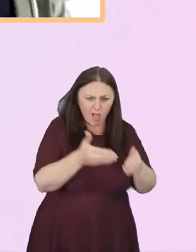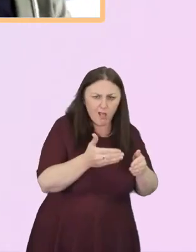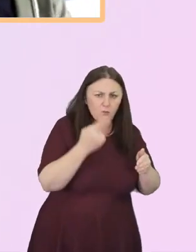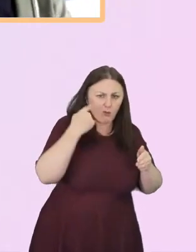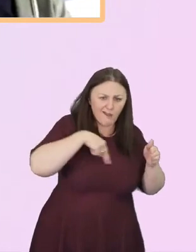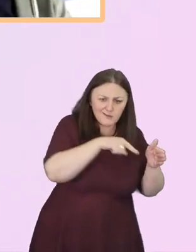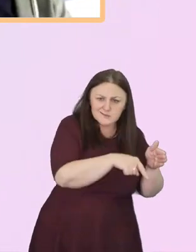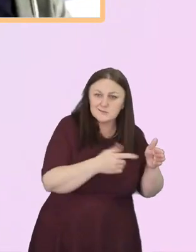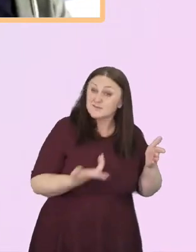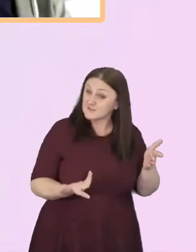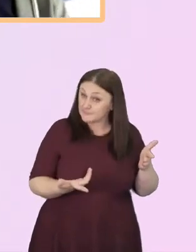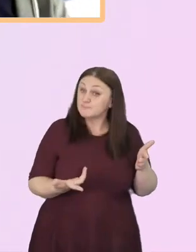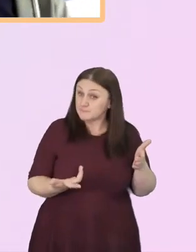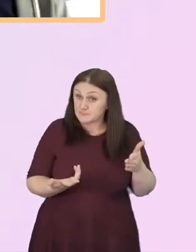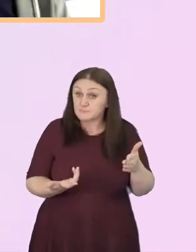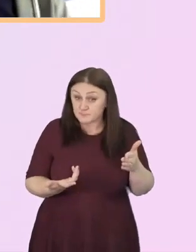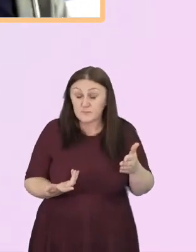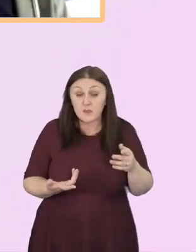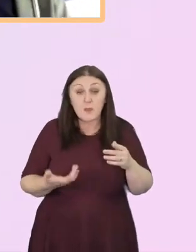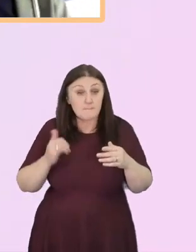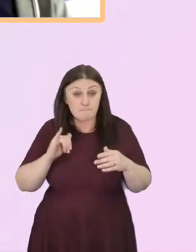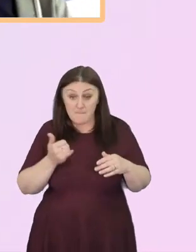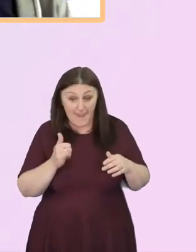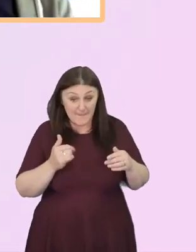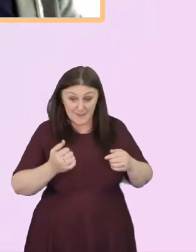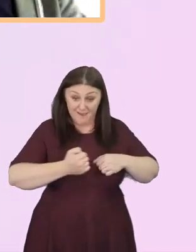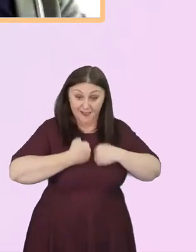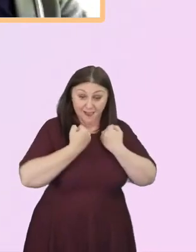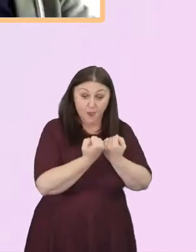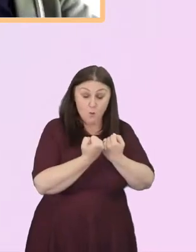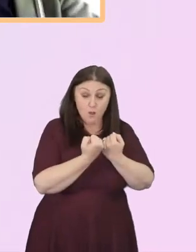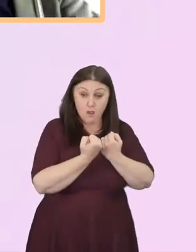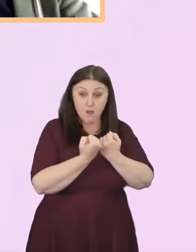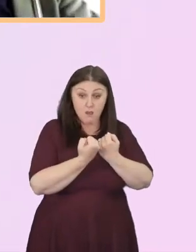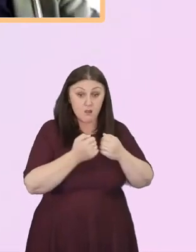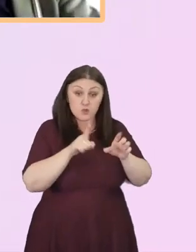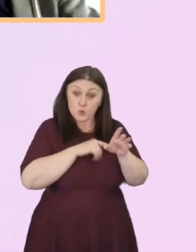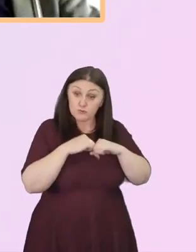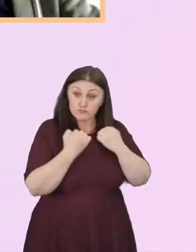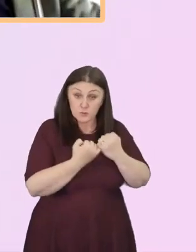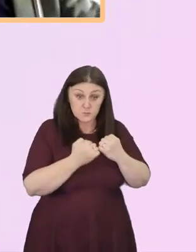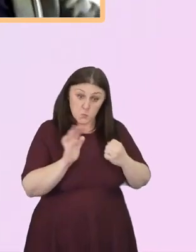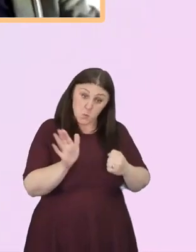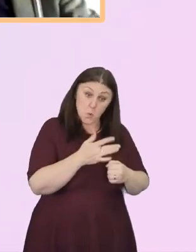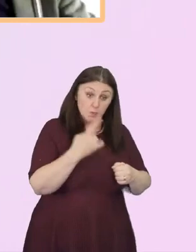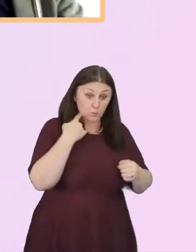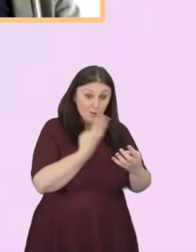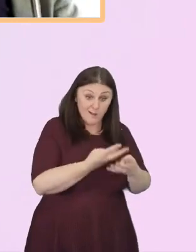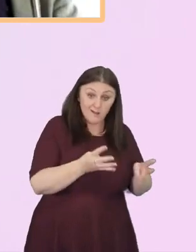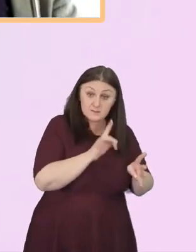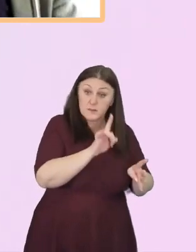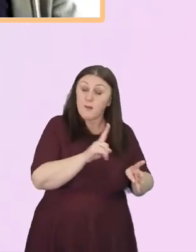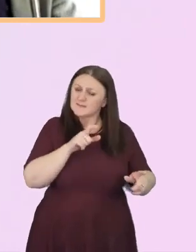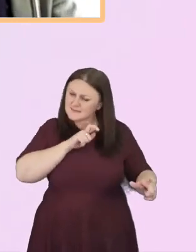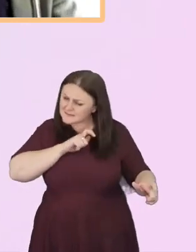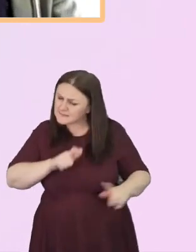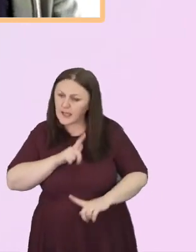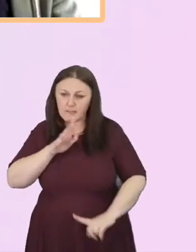even if we have an all-white youth group, it's still important to use things like